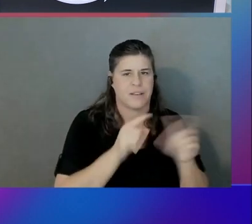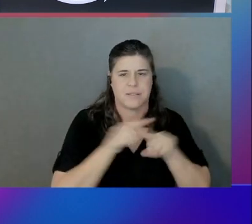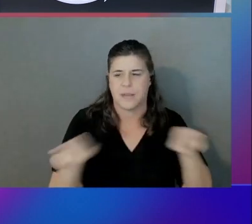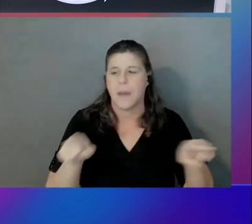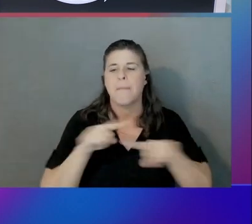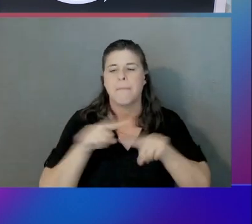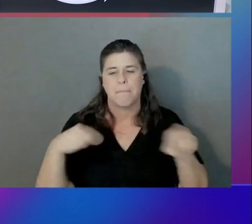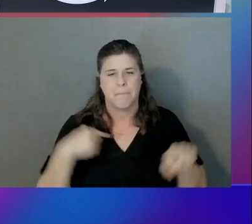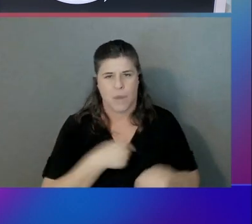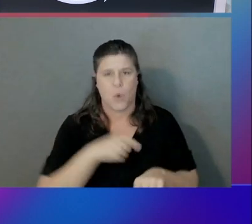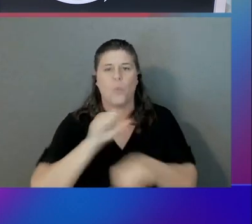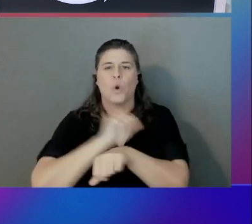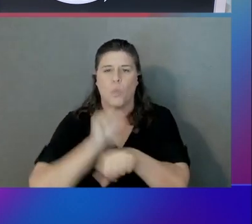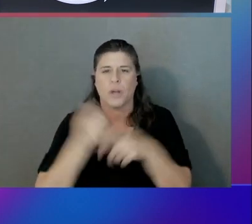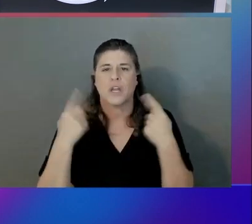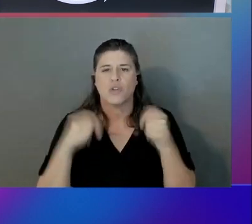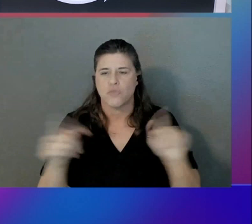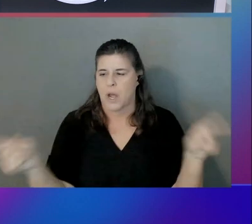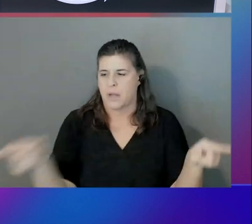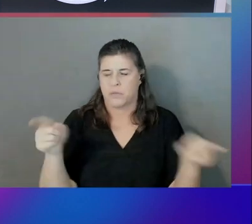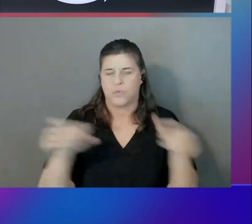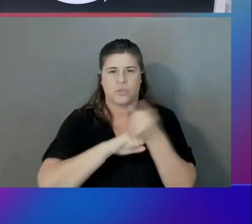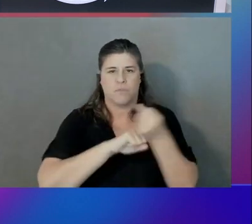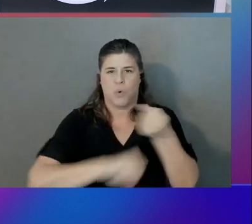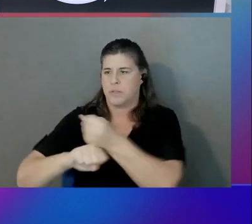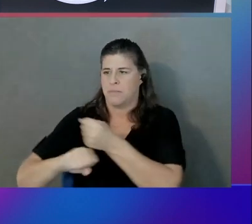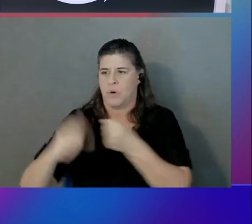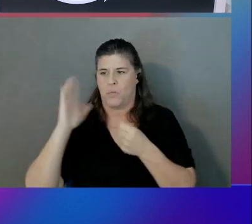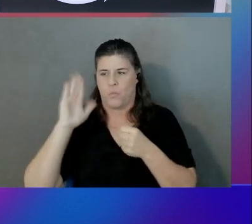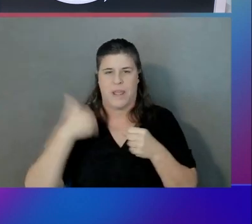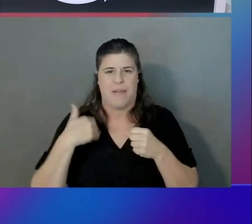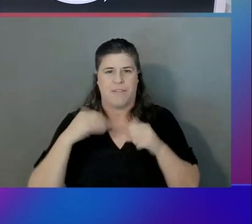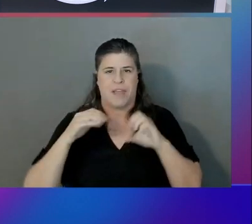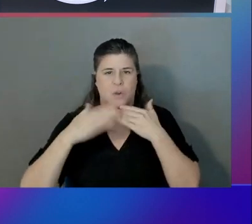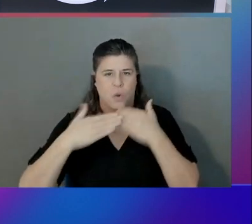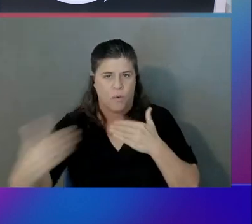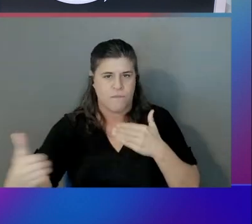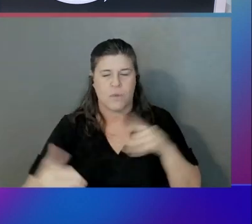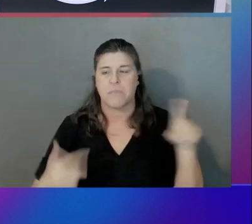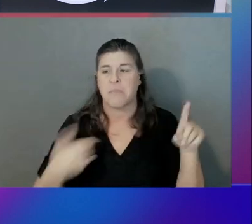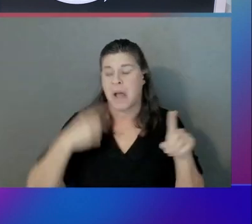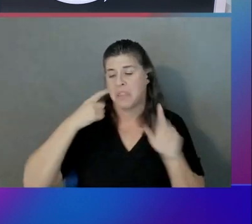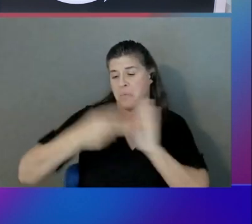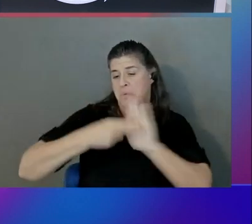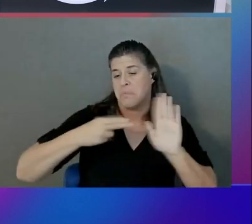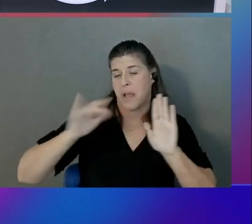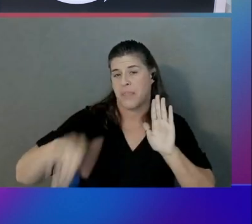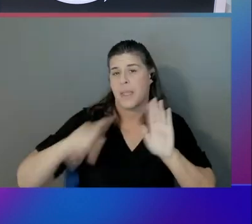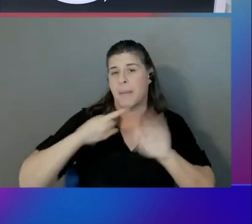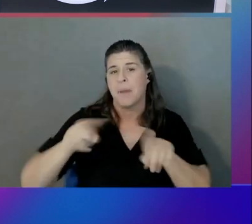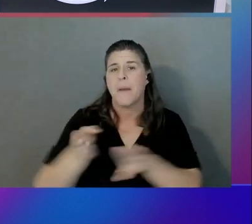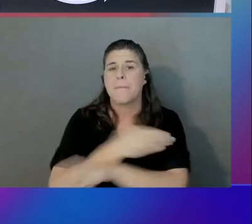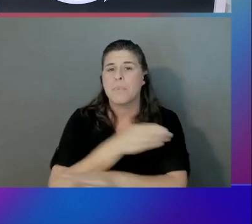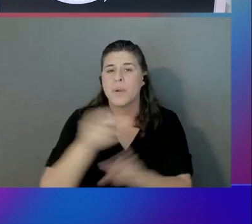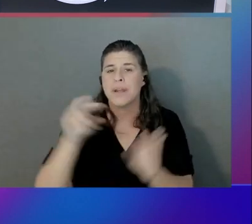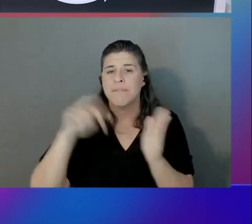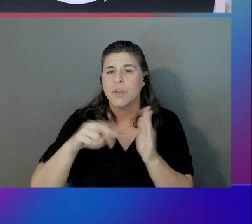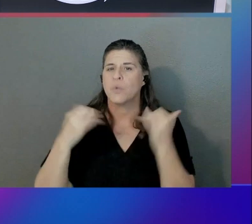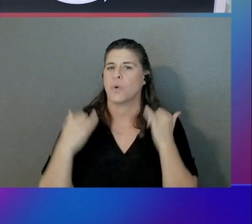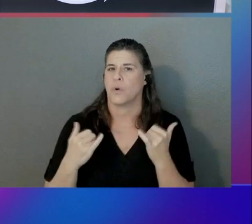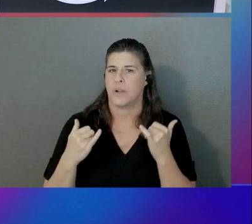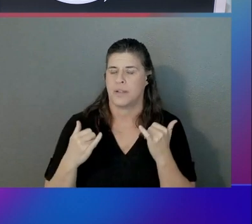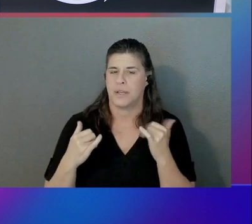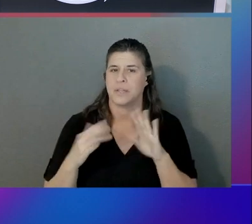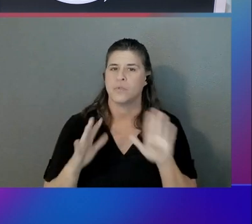hard to make sure that we have feature parity going forward. think we should highlight that. So this is in preview currently. So